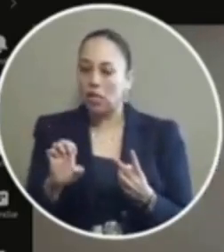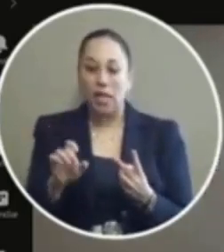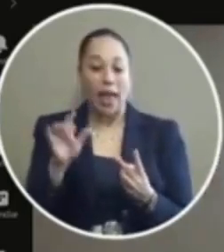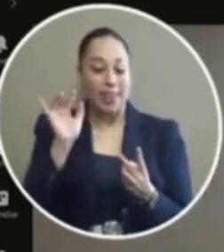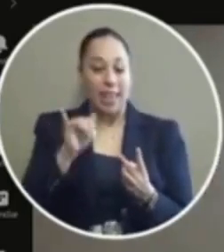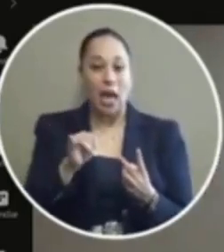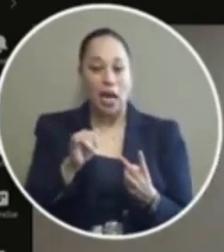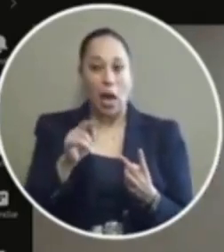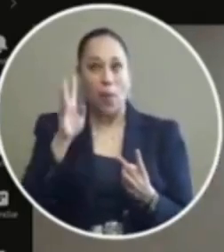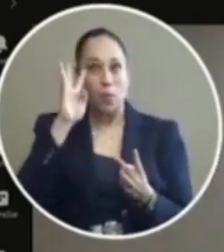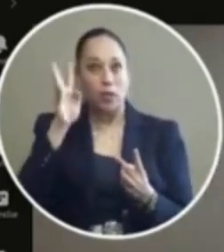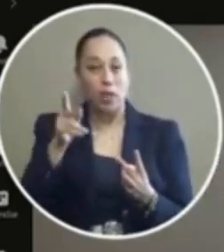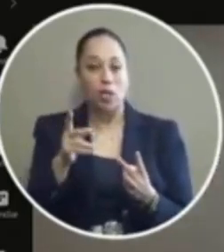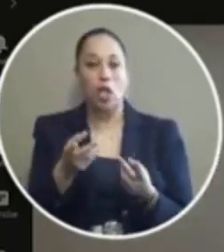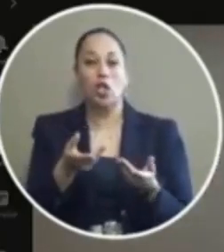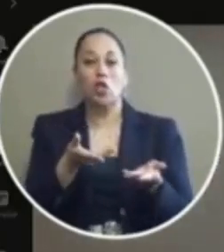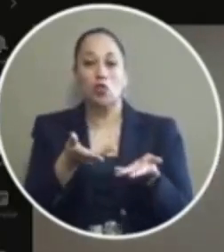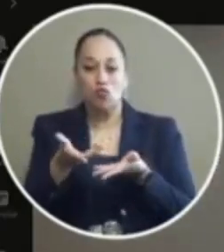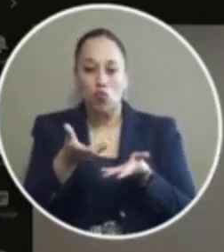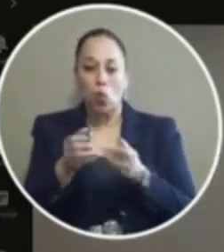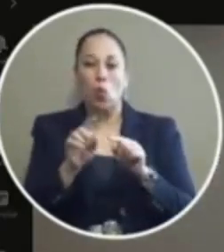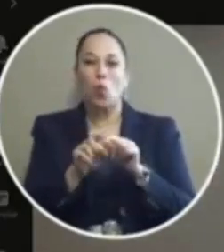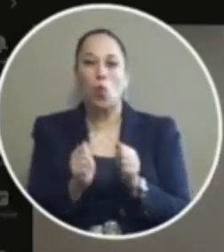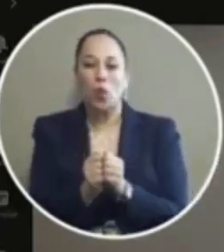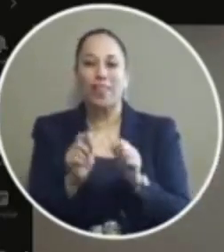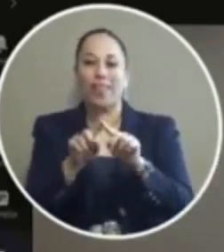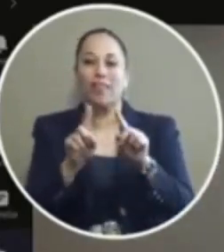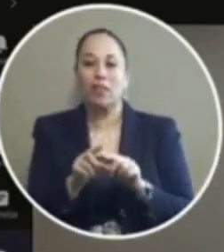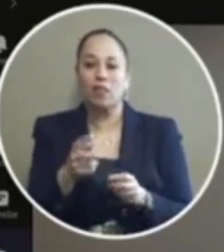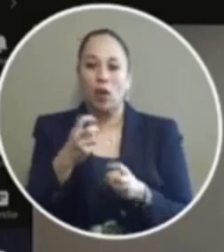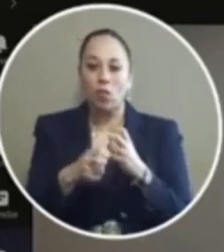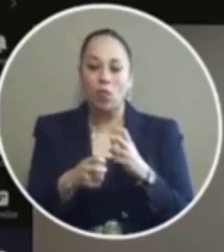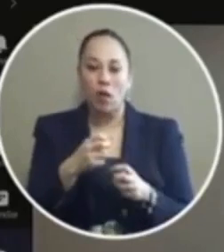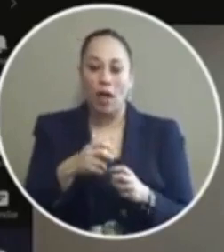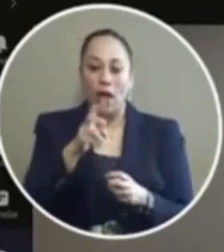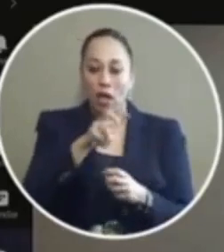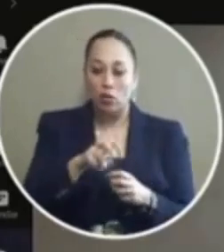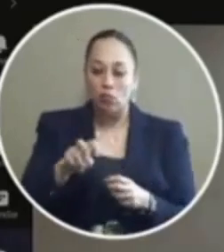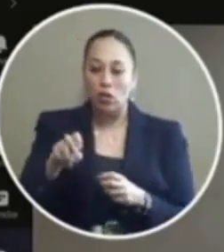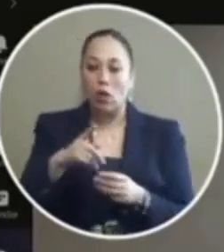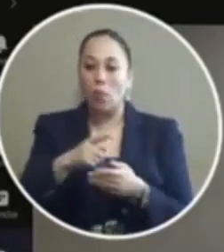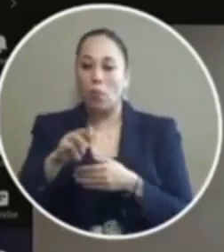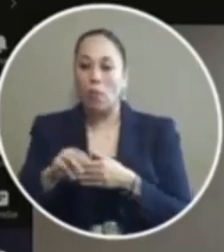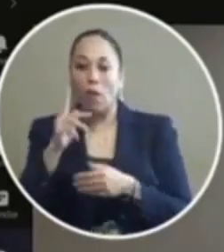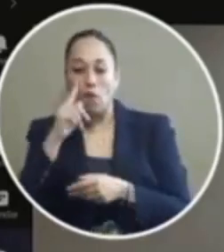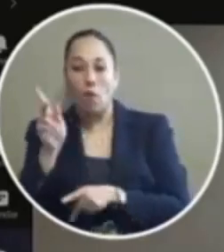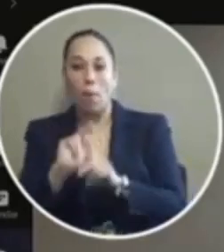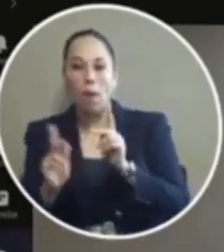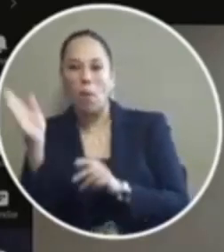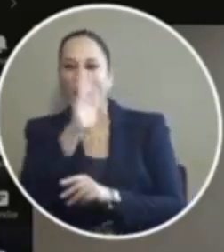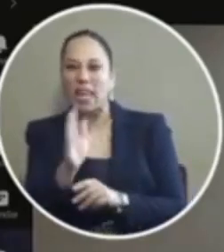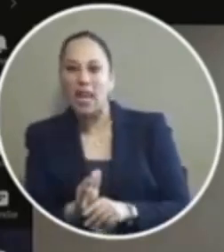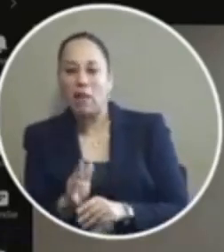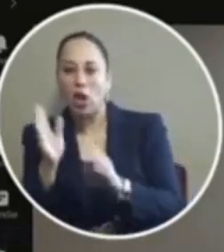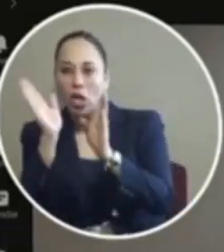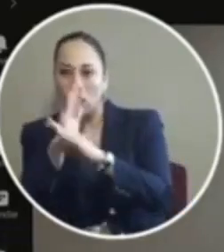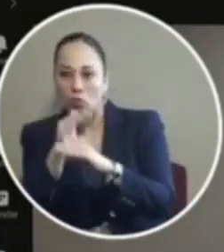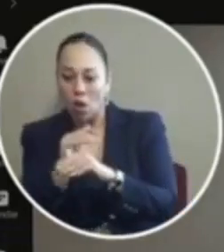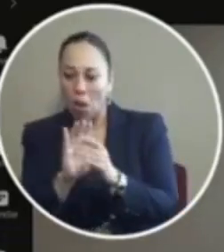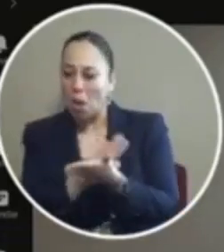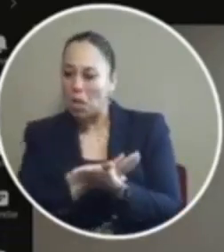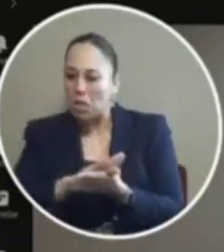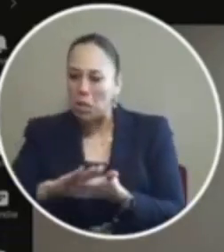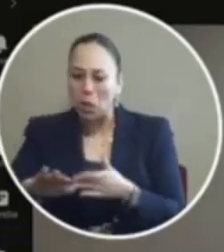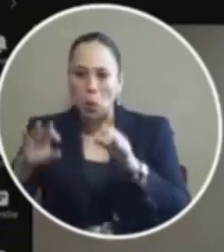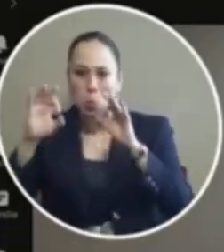intended to deal with different issues first chance program is for the people who have never been in trouble who have clean records